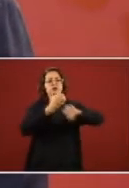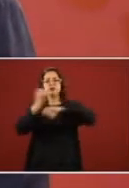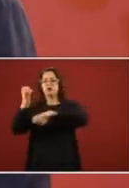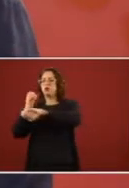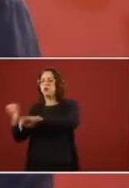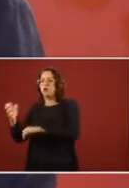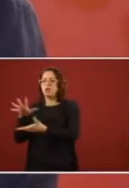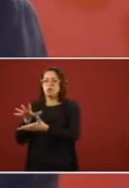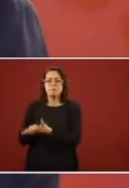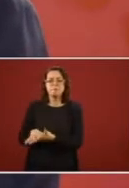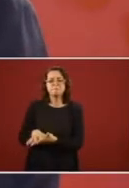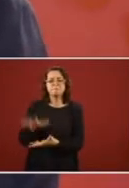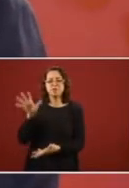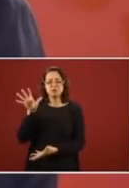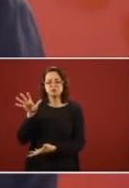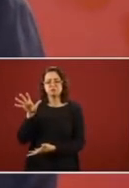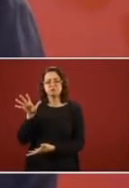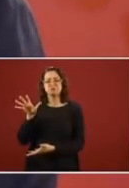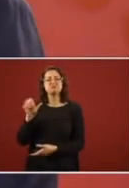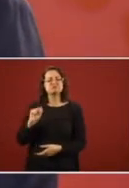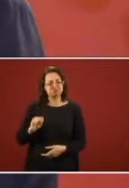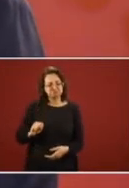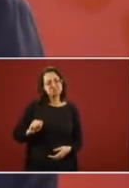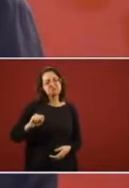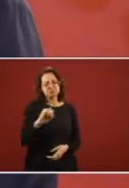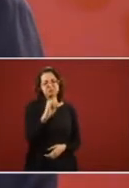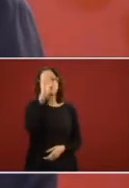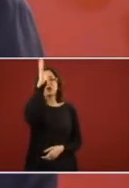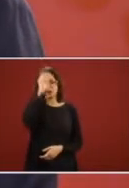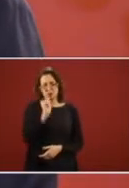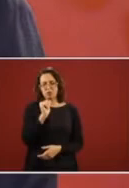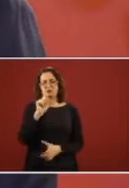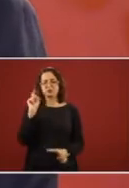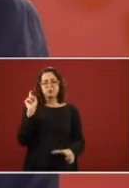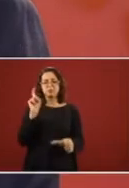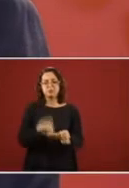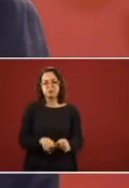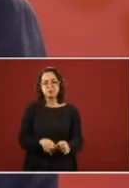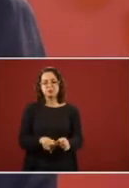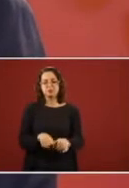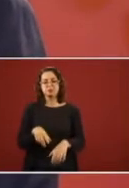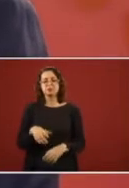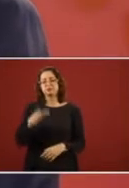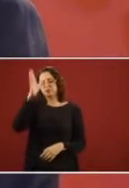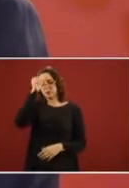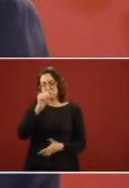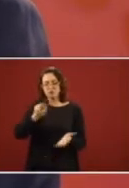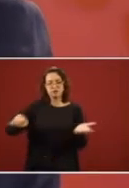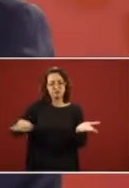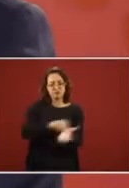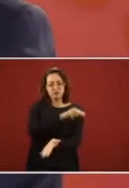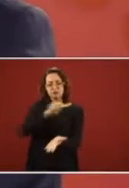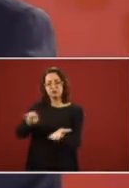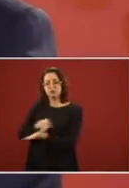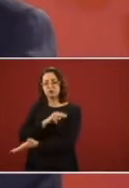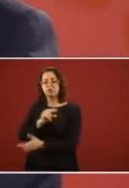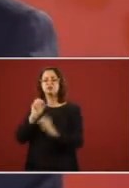state governors have already subscribed to it are